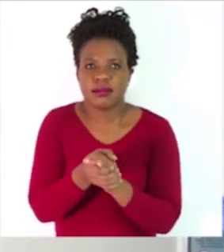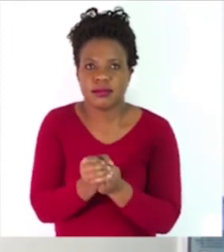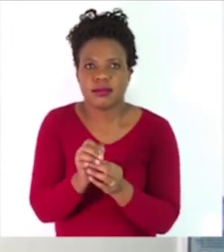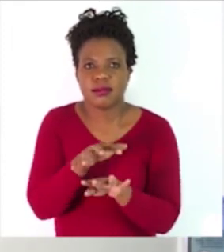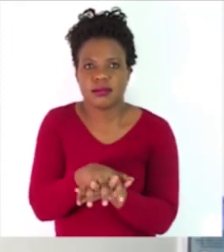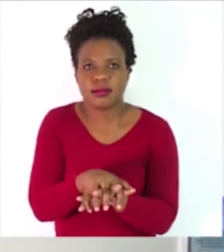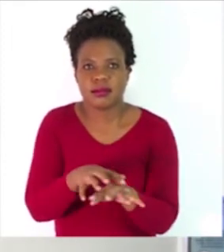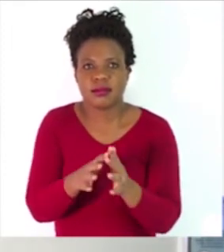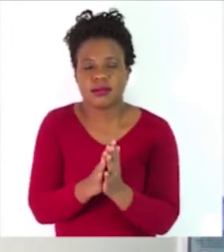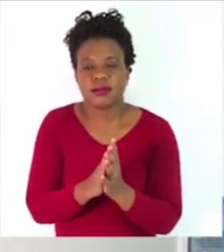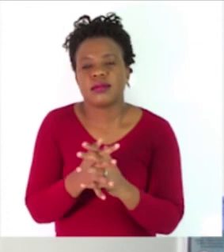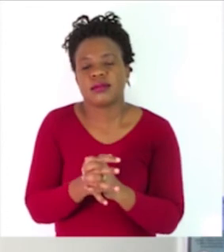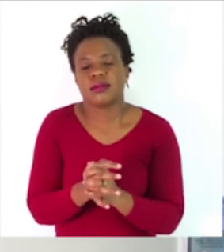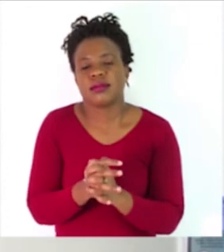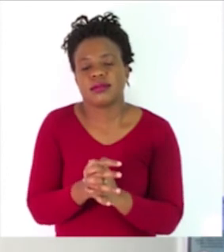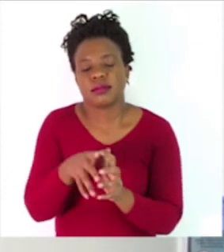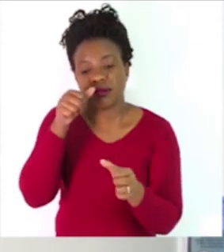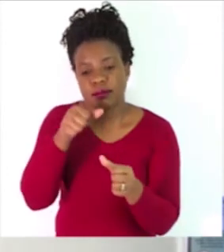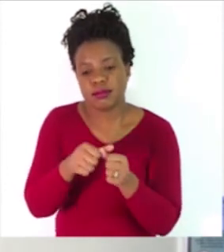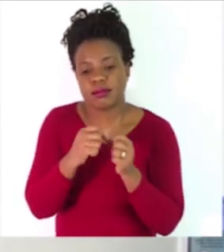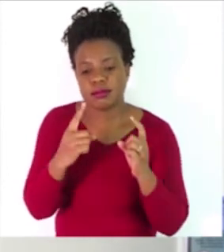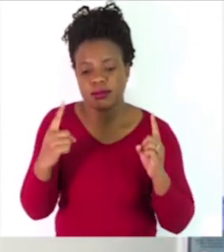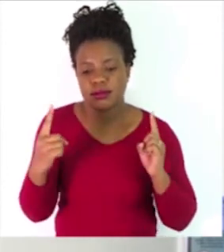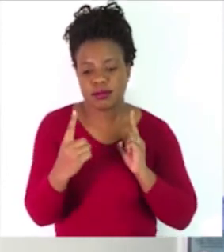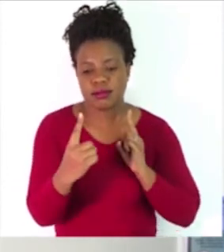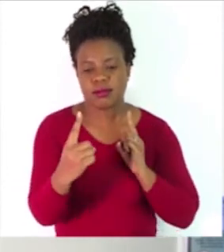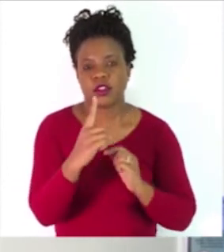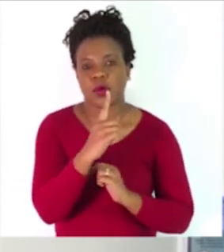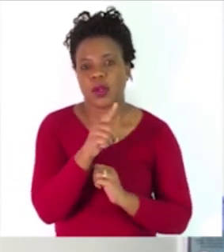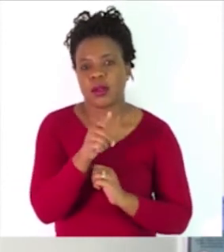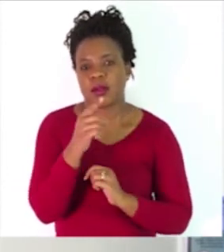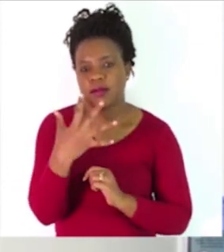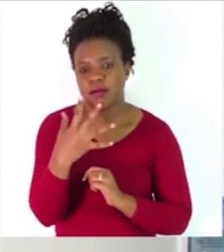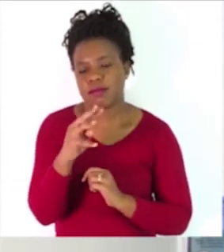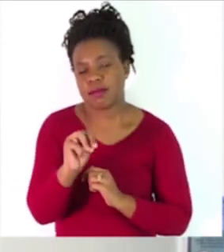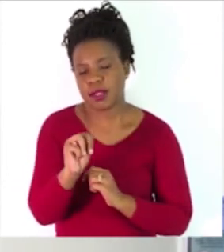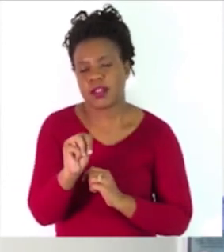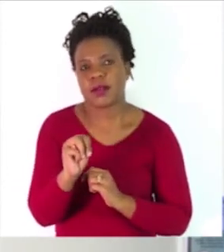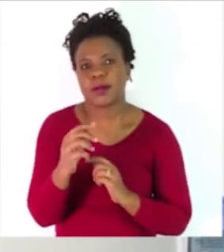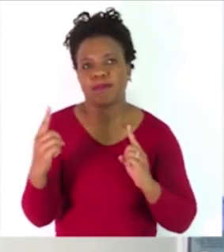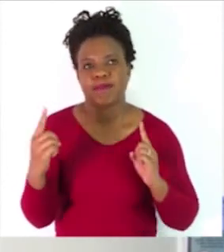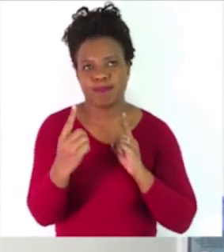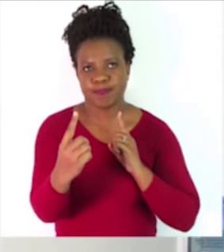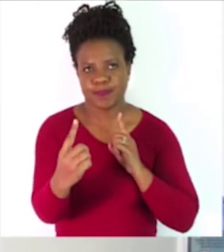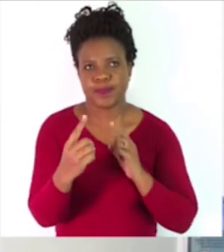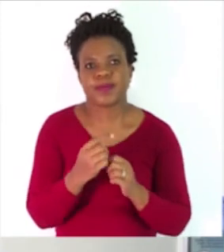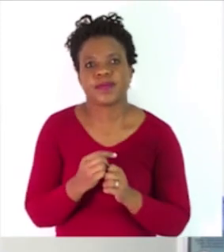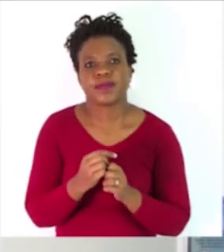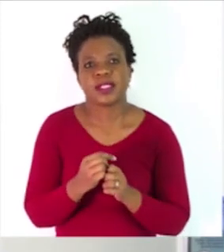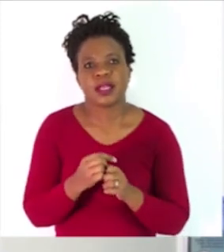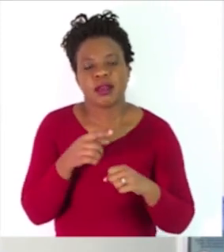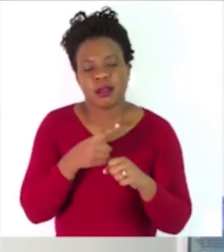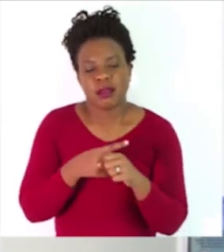also, we should remember to keep a meter apart, a social distance. And always, always